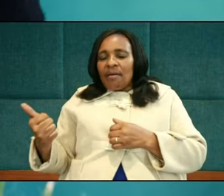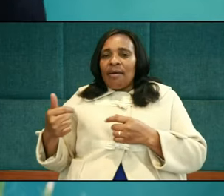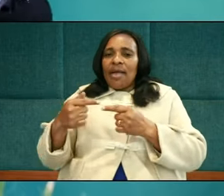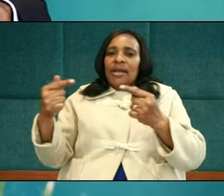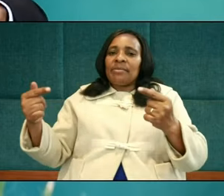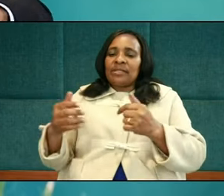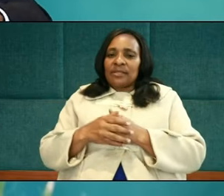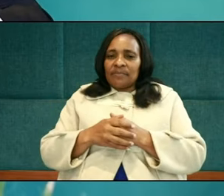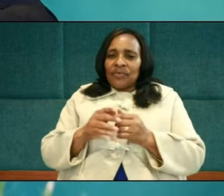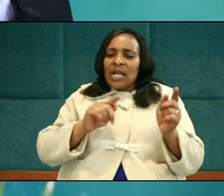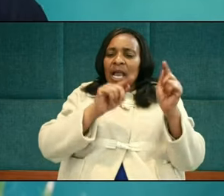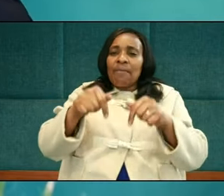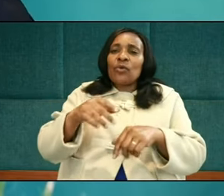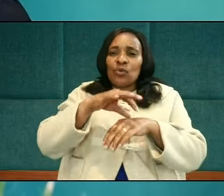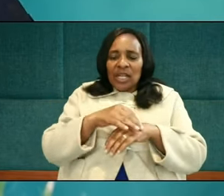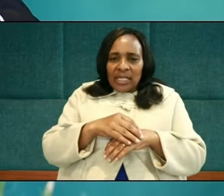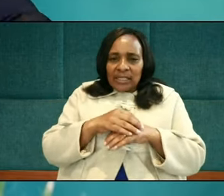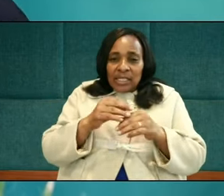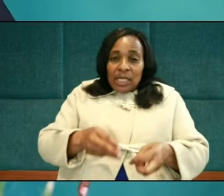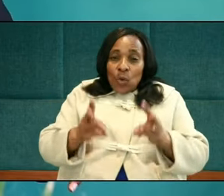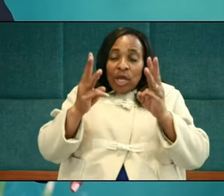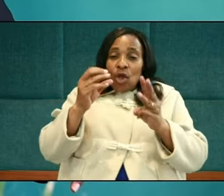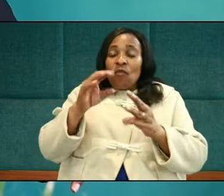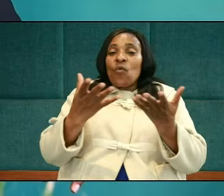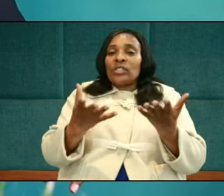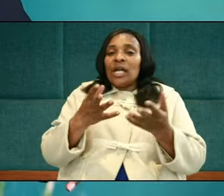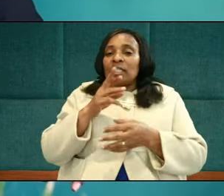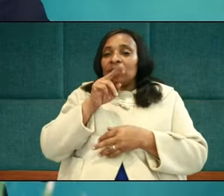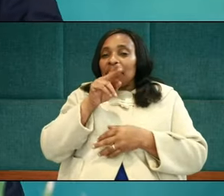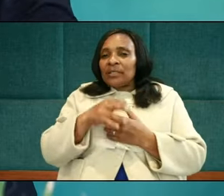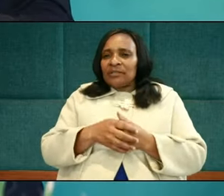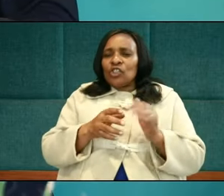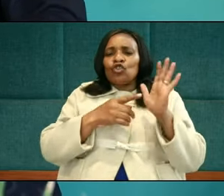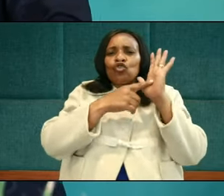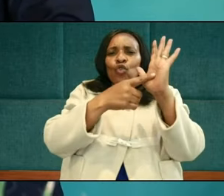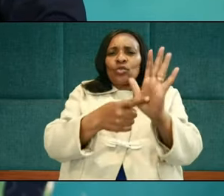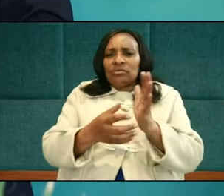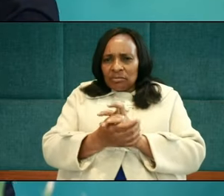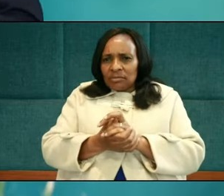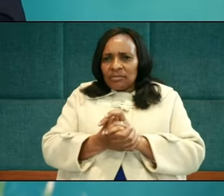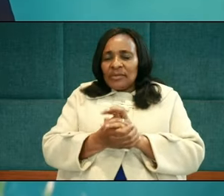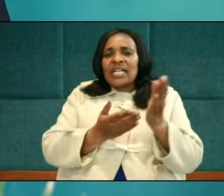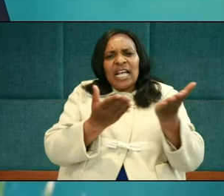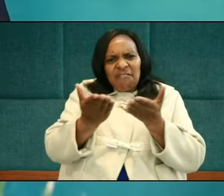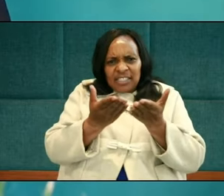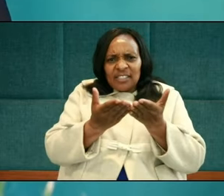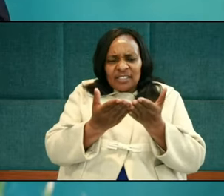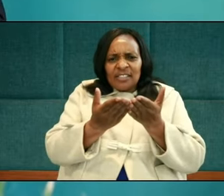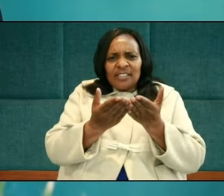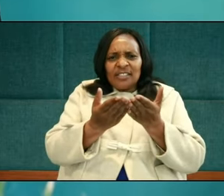coming to this earth in the form of a servant. He demonstrated his meekness through